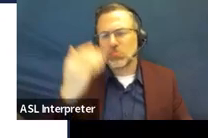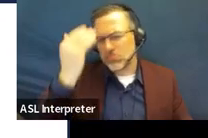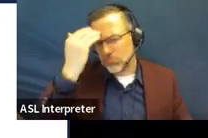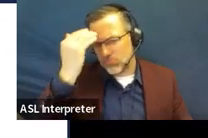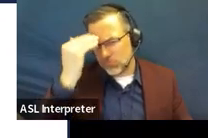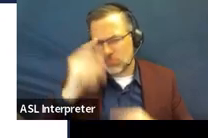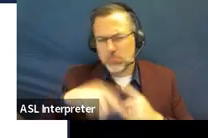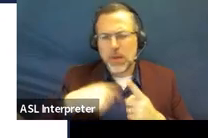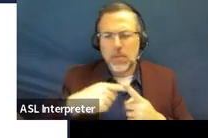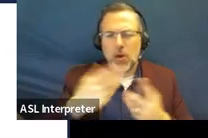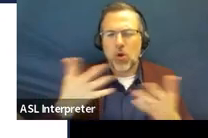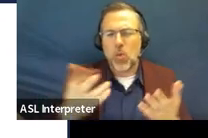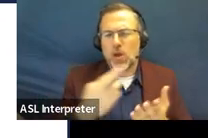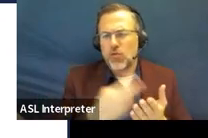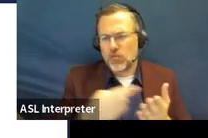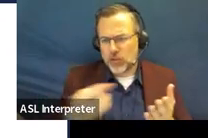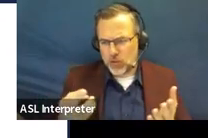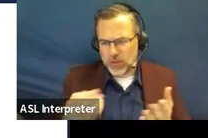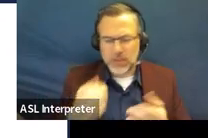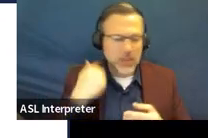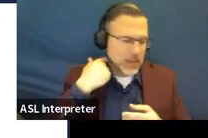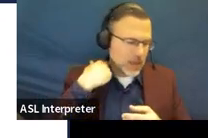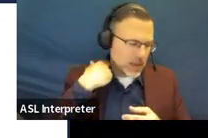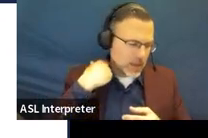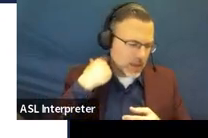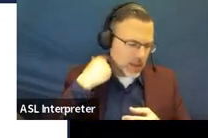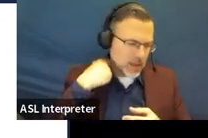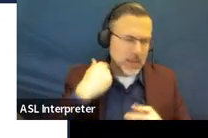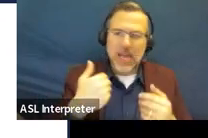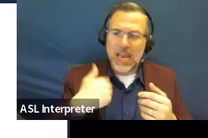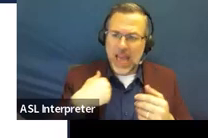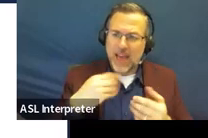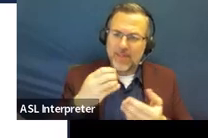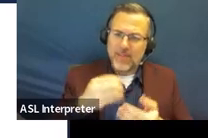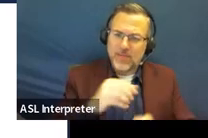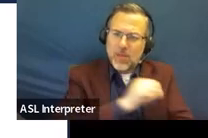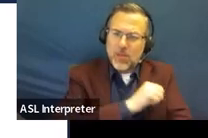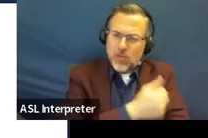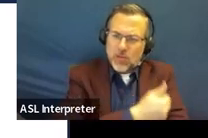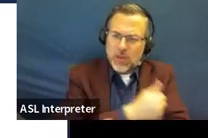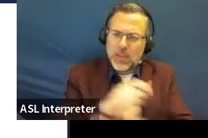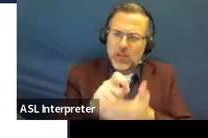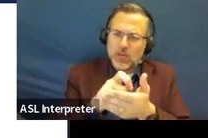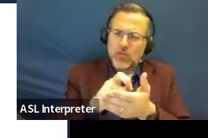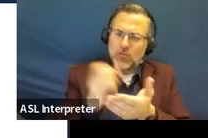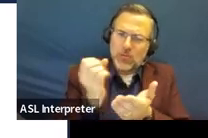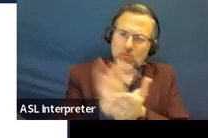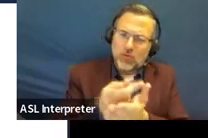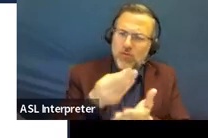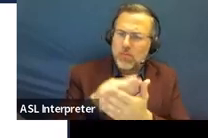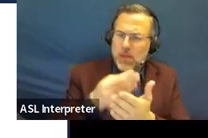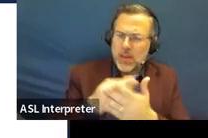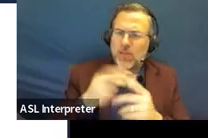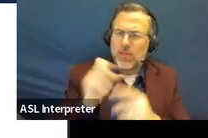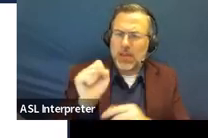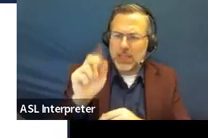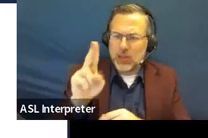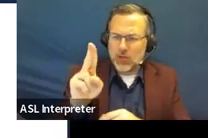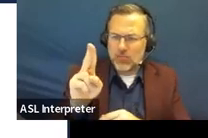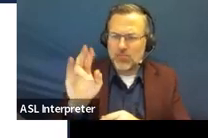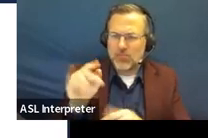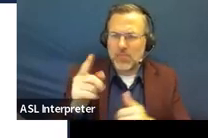and have written authorization to obligate funds for the SAU. So those are participants one through four.